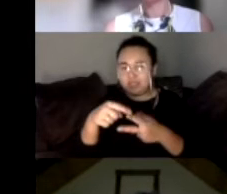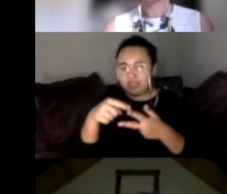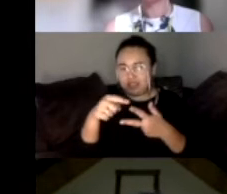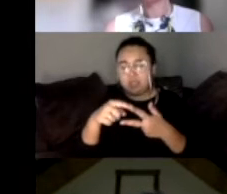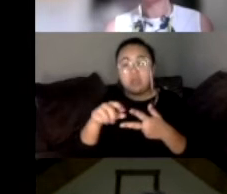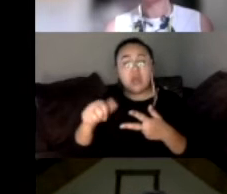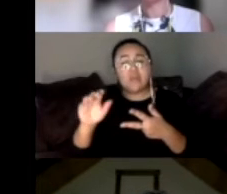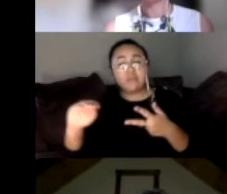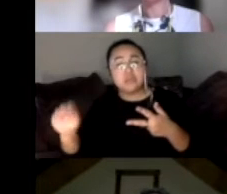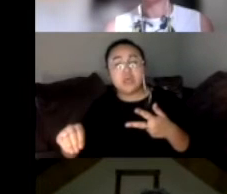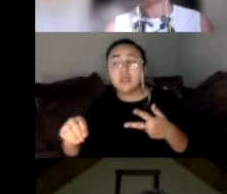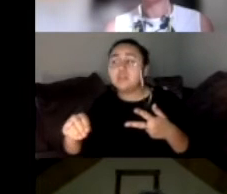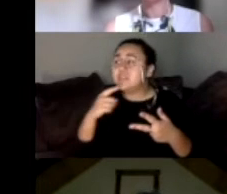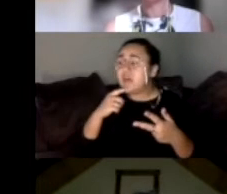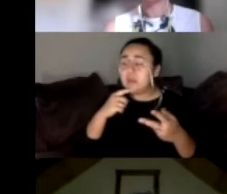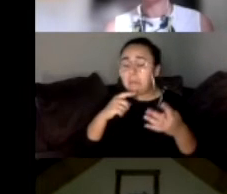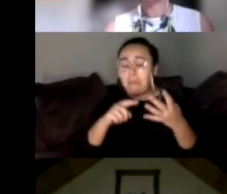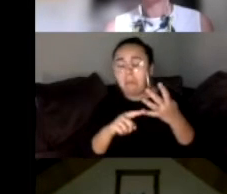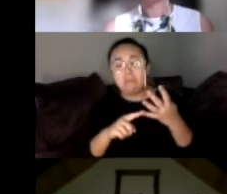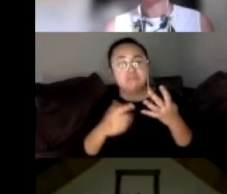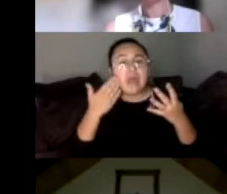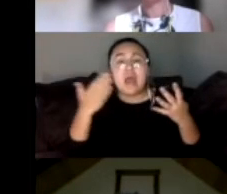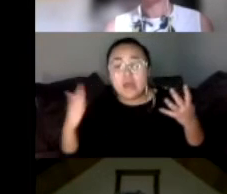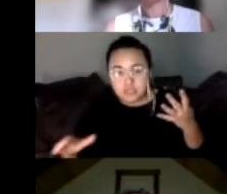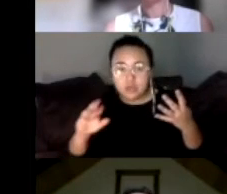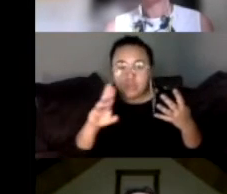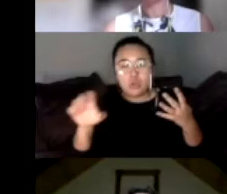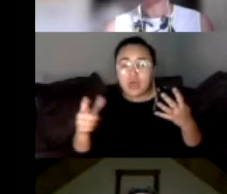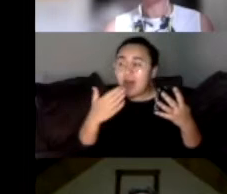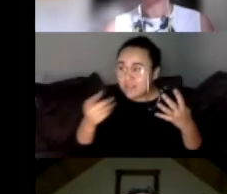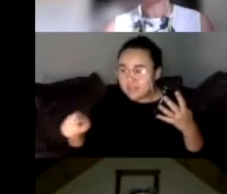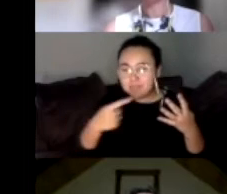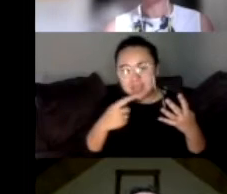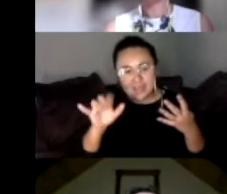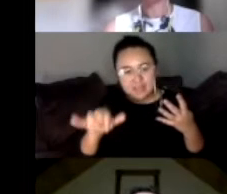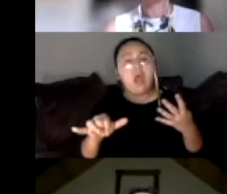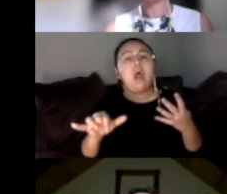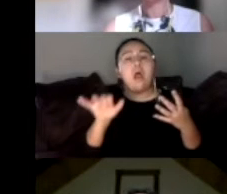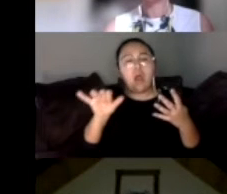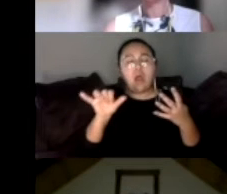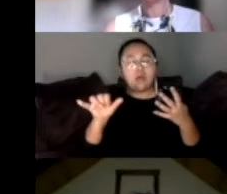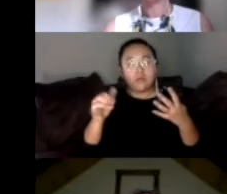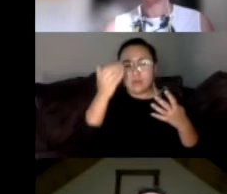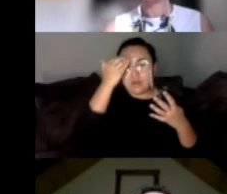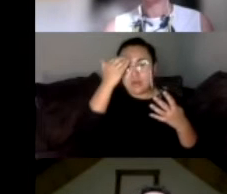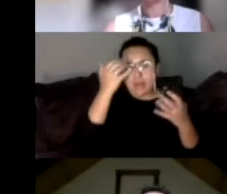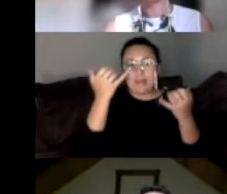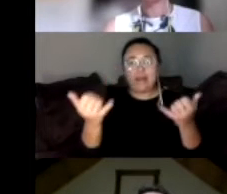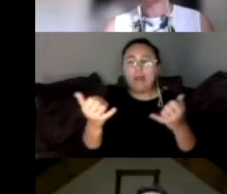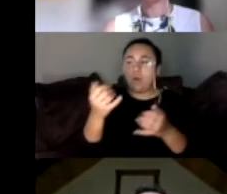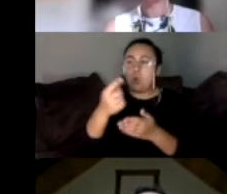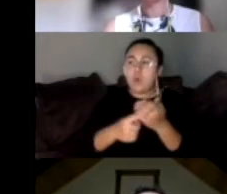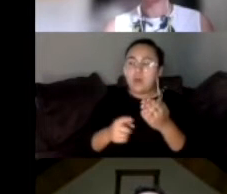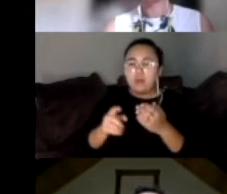didn't know there was a recall, which I thank people for saying that because it gives them a sense of, you know, gives you a sense of where people's minds are.